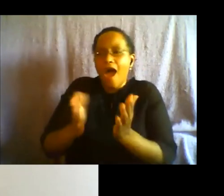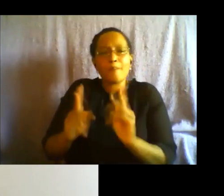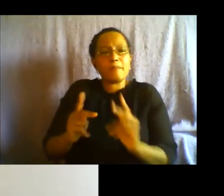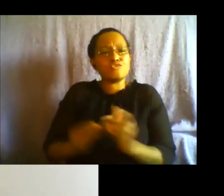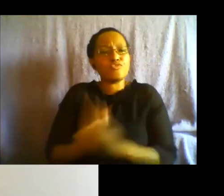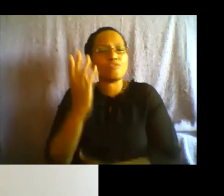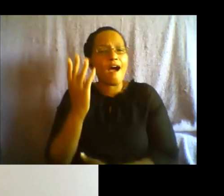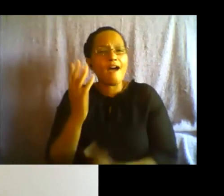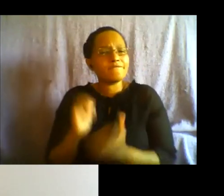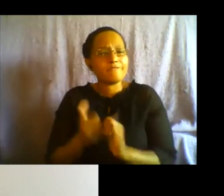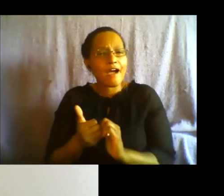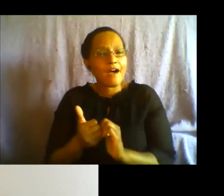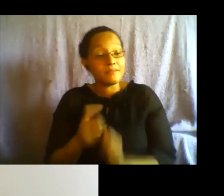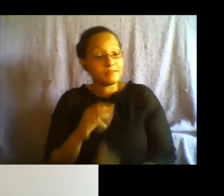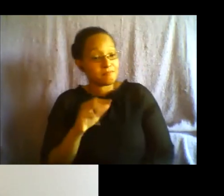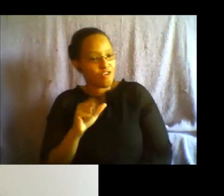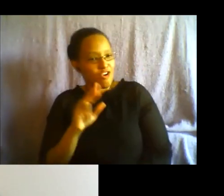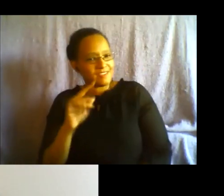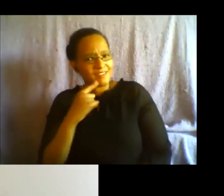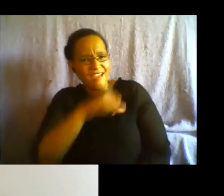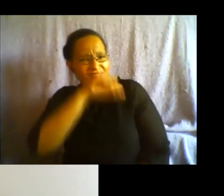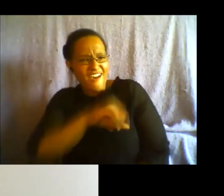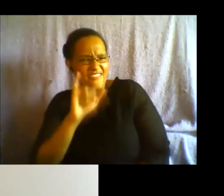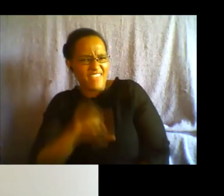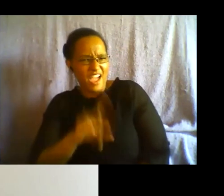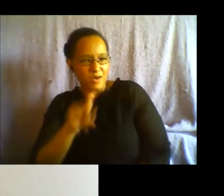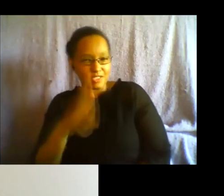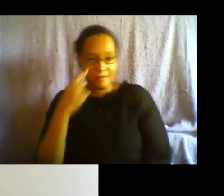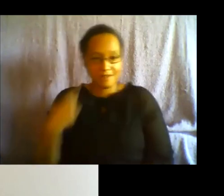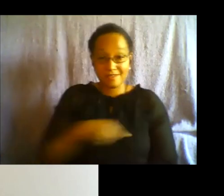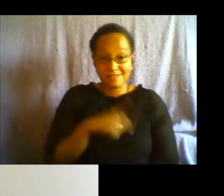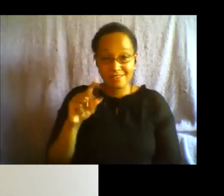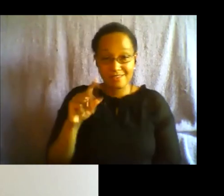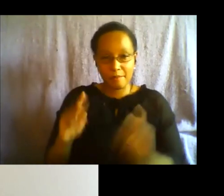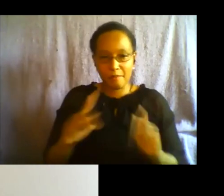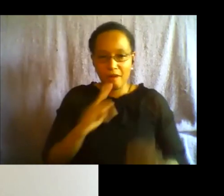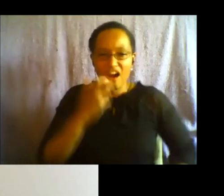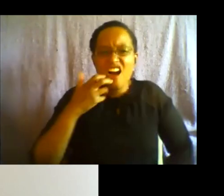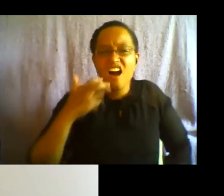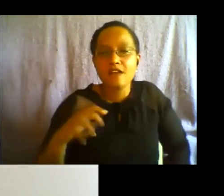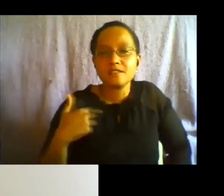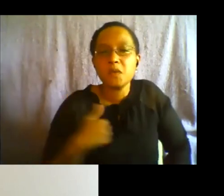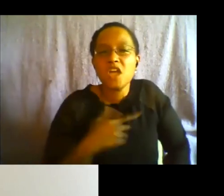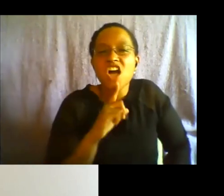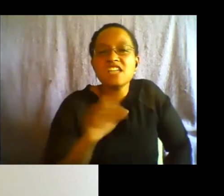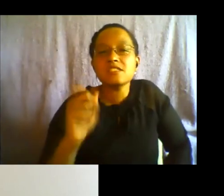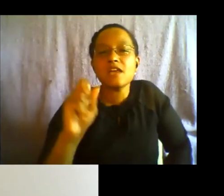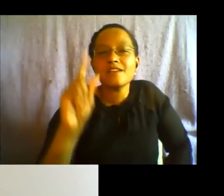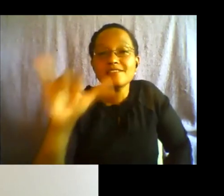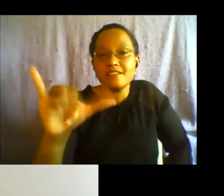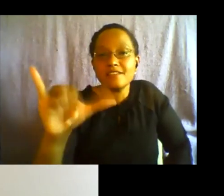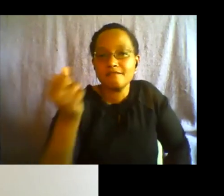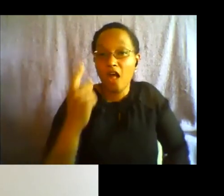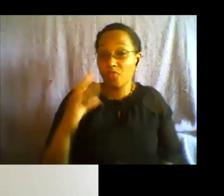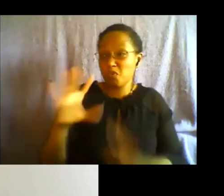because disabled people are hot we are sexy and while the world expects us to just roll over and